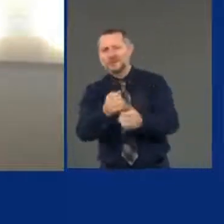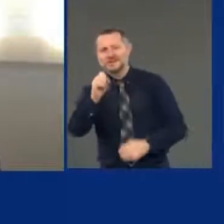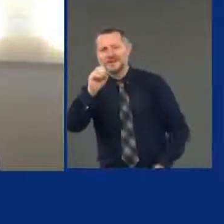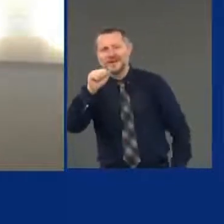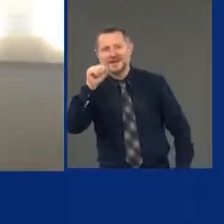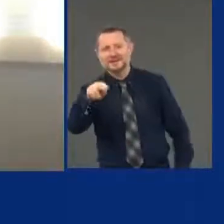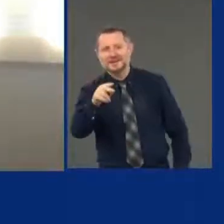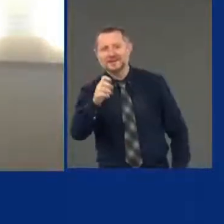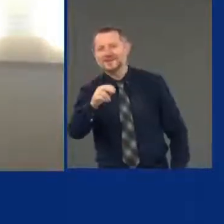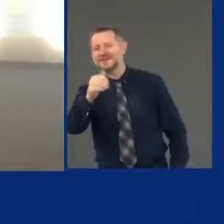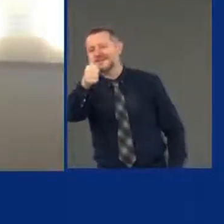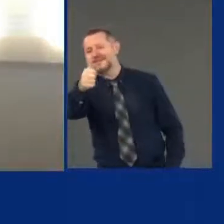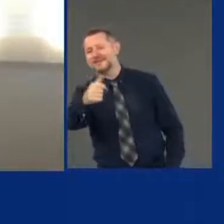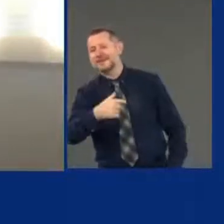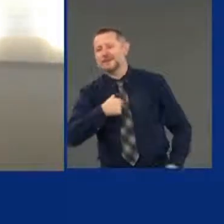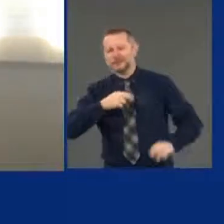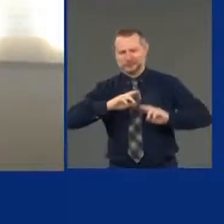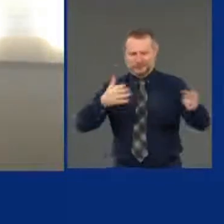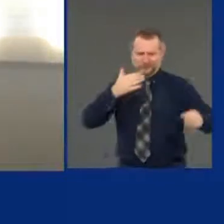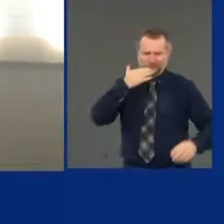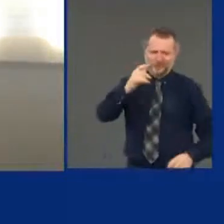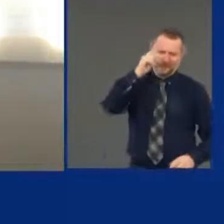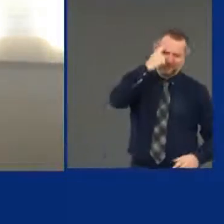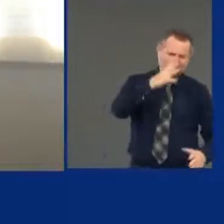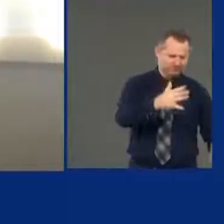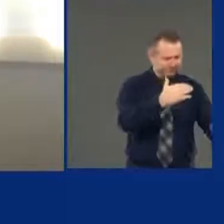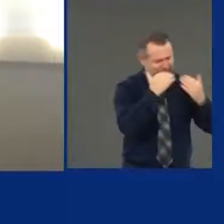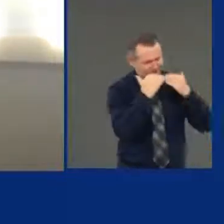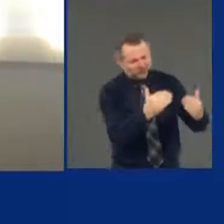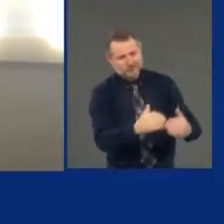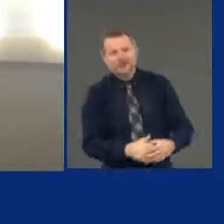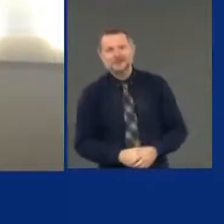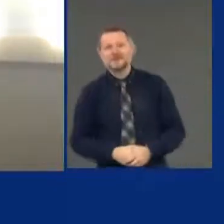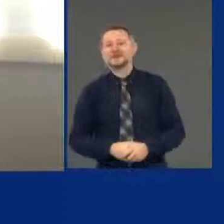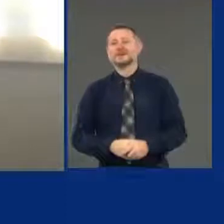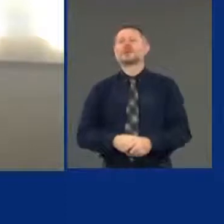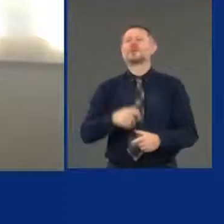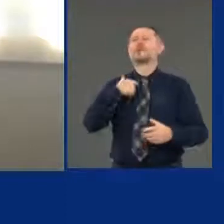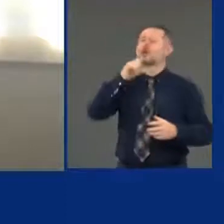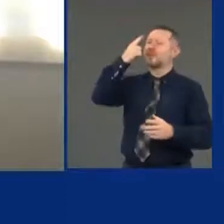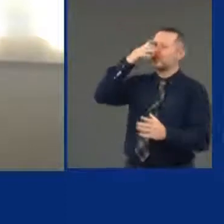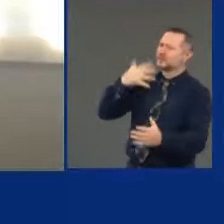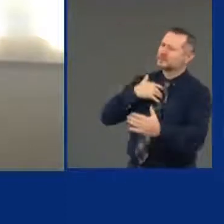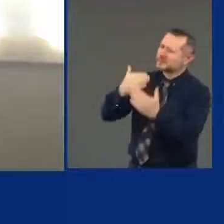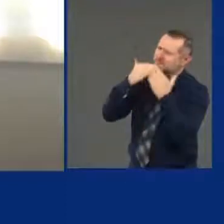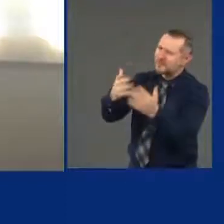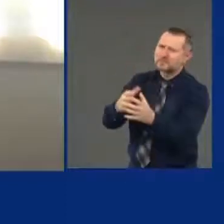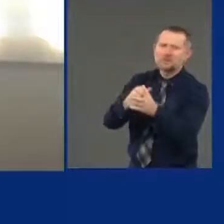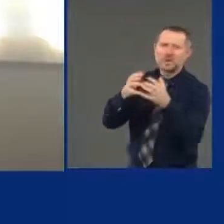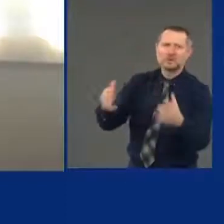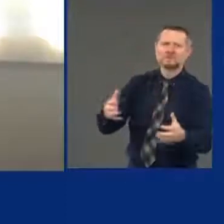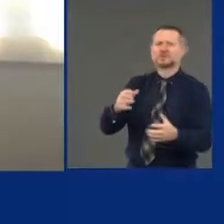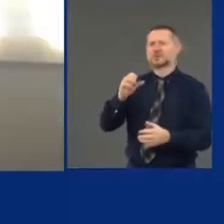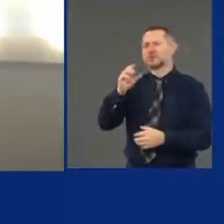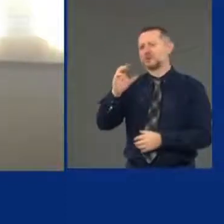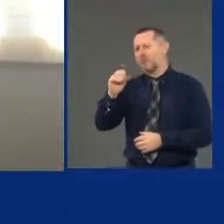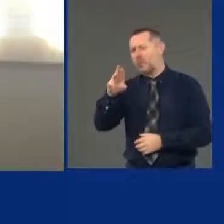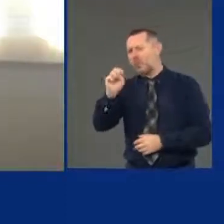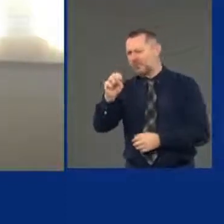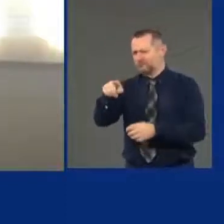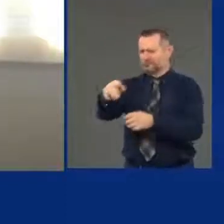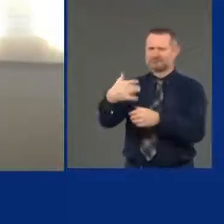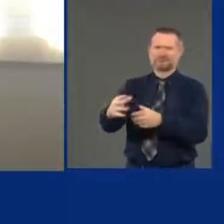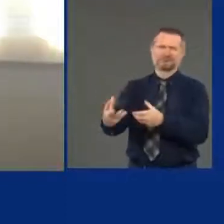I'm very well, Governor. Thank you. I just wanted to thank you so much and CORE for what you did. Those